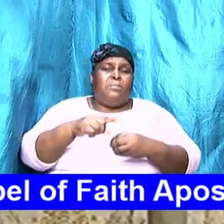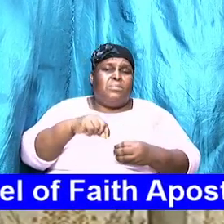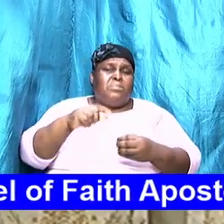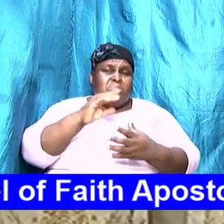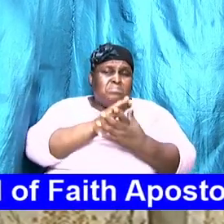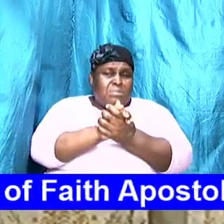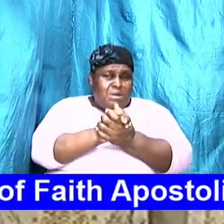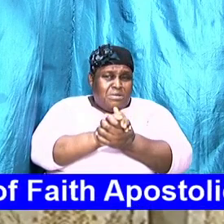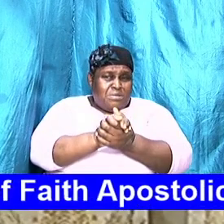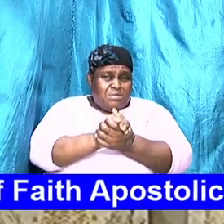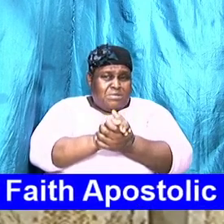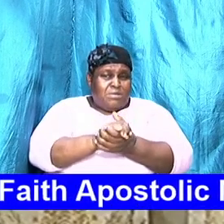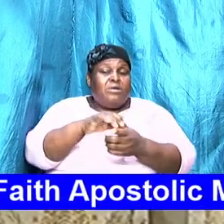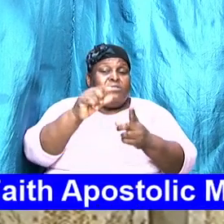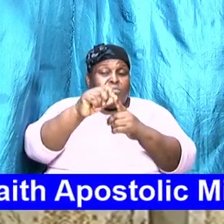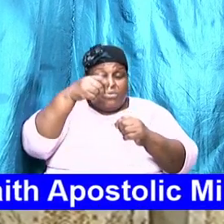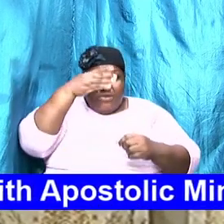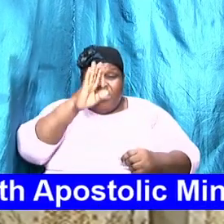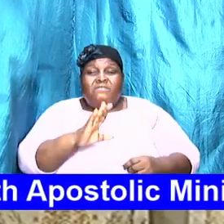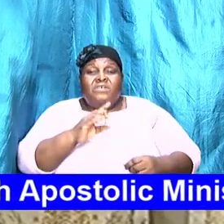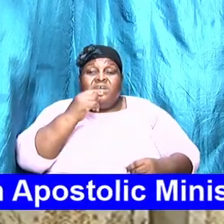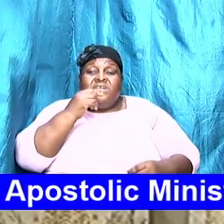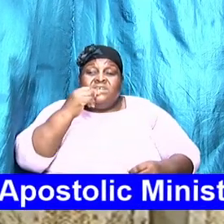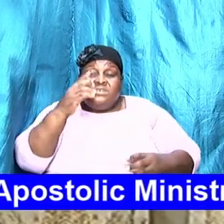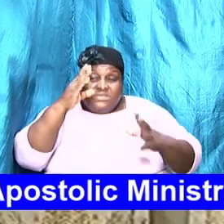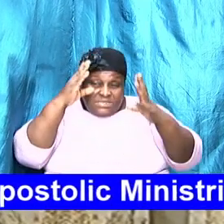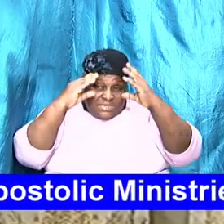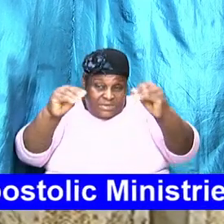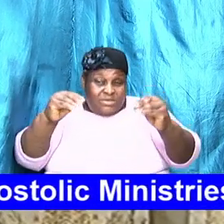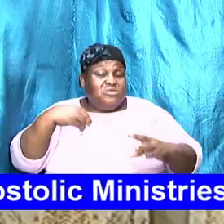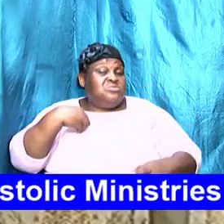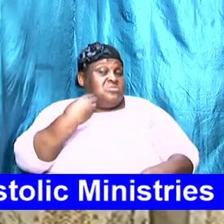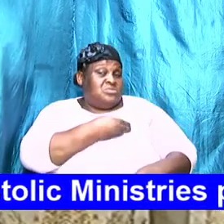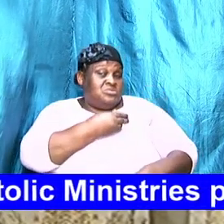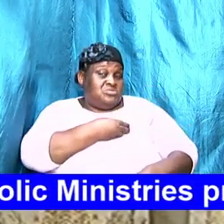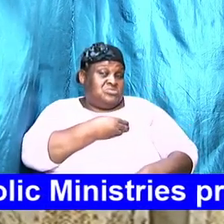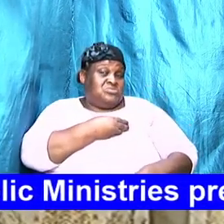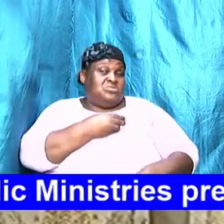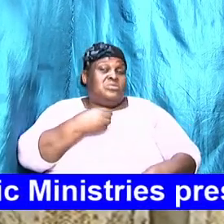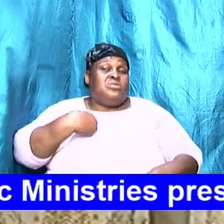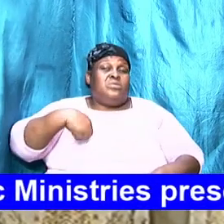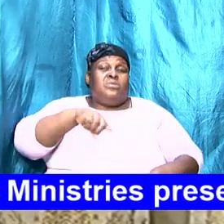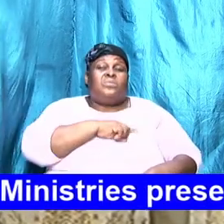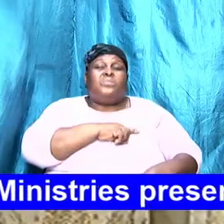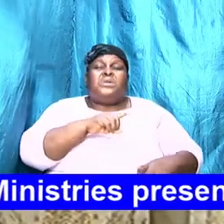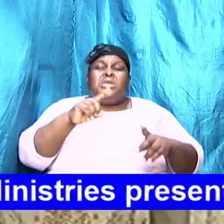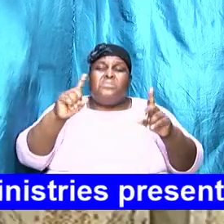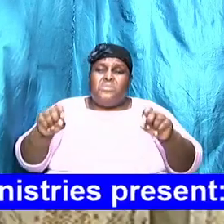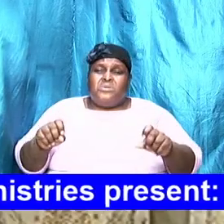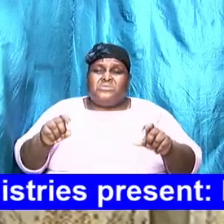of God insists that we follow a certain path.